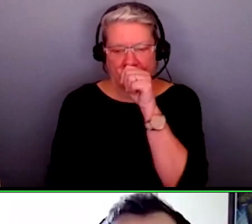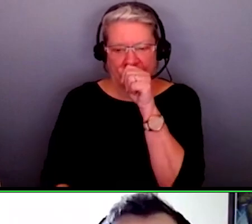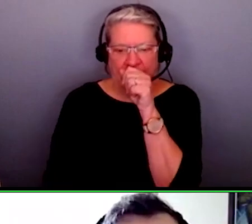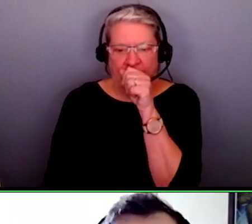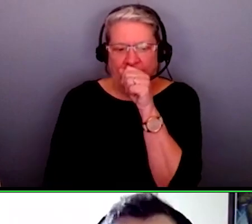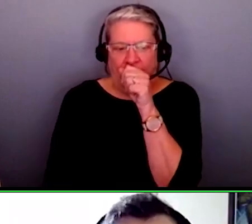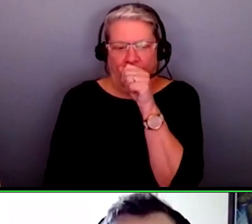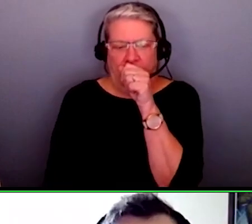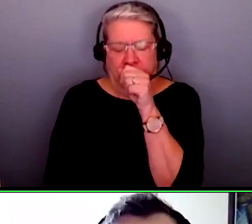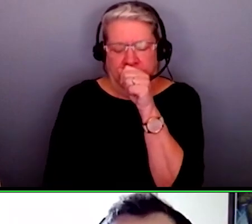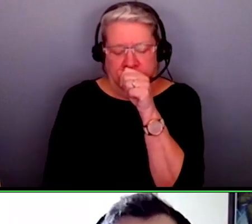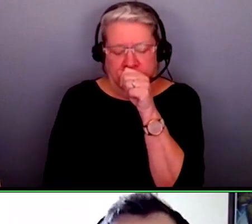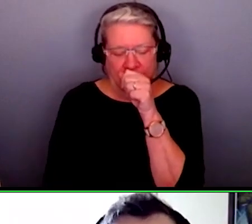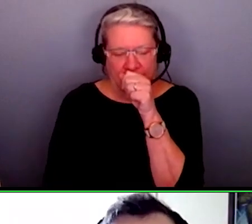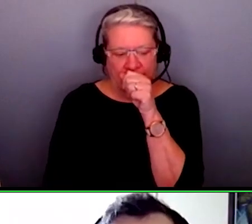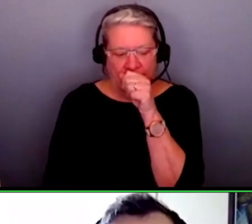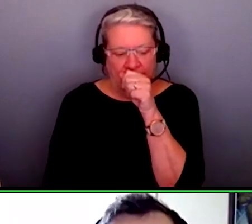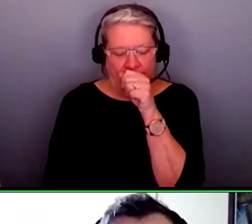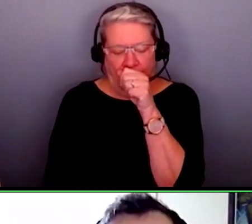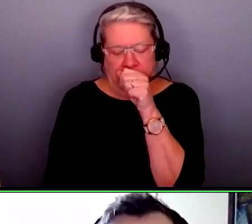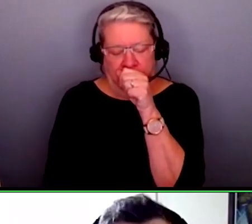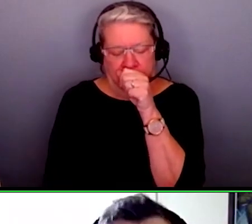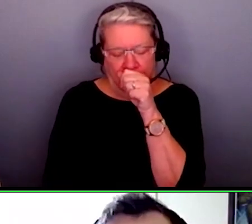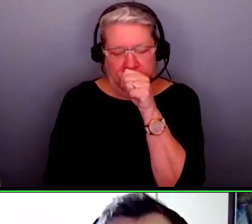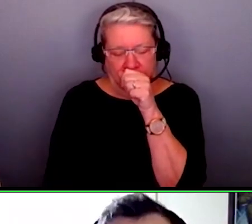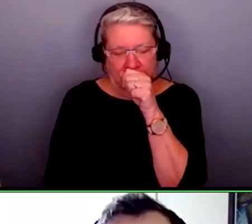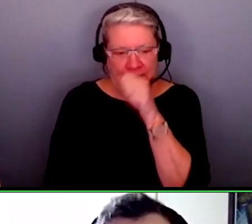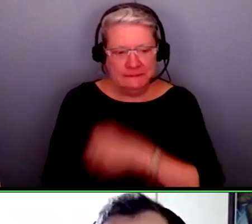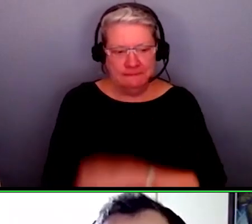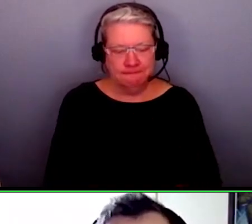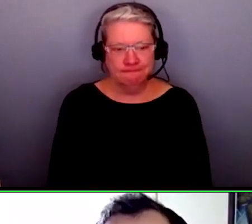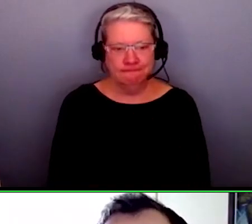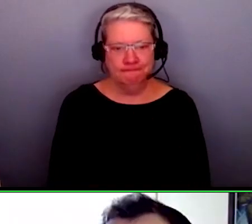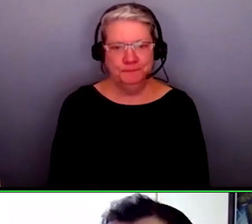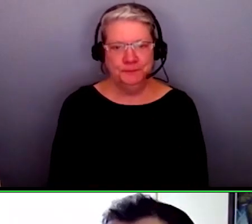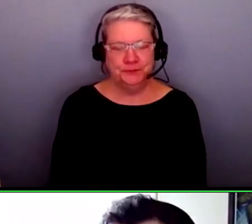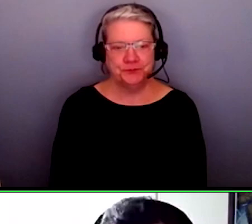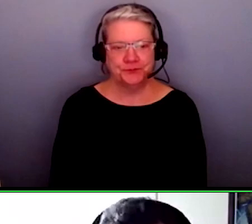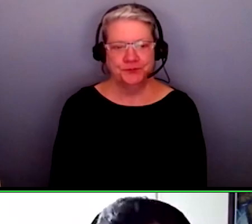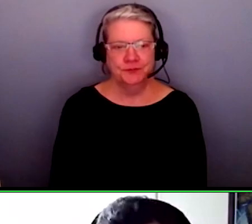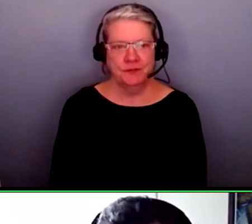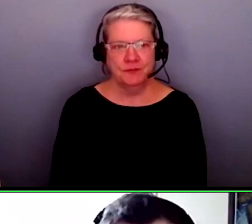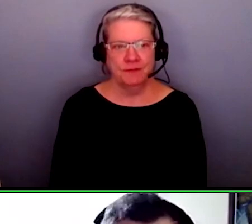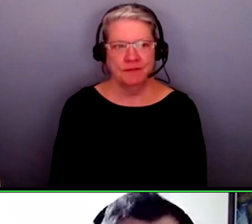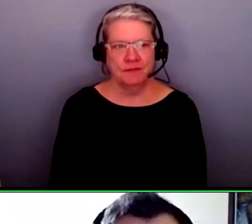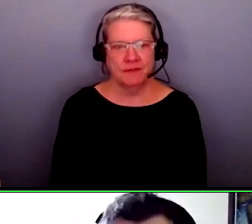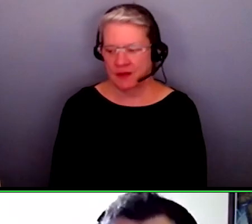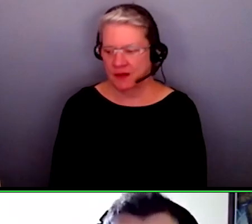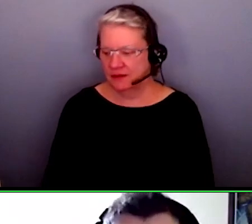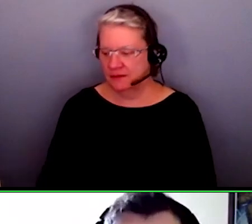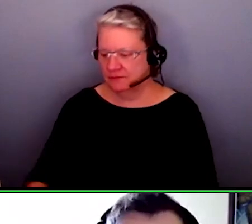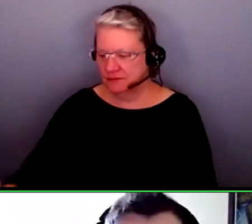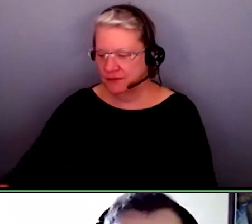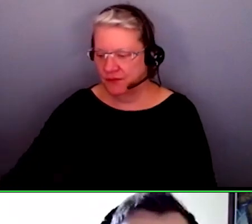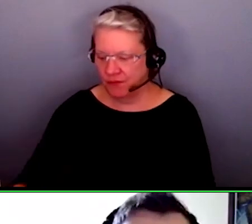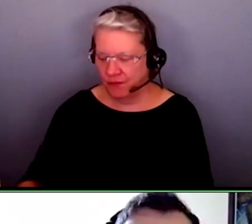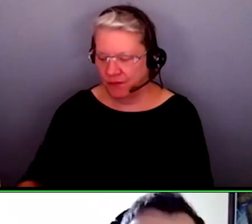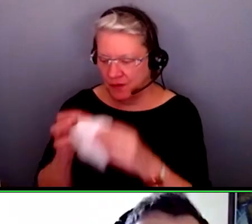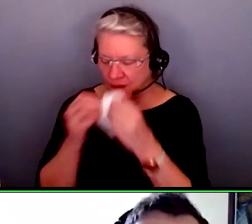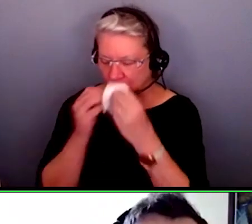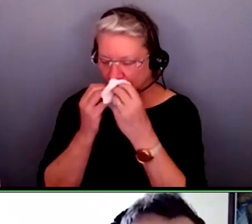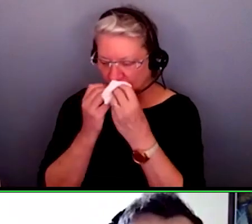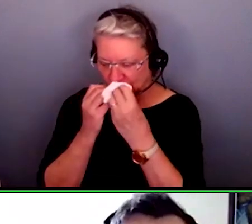the work they do is extremely important and needs to better health outcomes which is what we're all here for